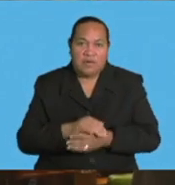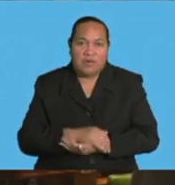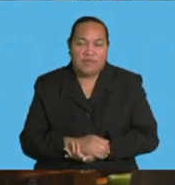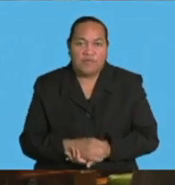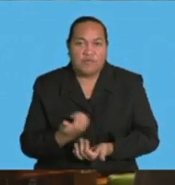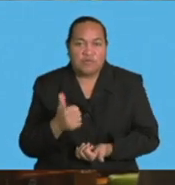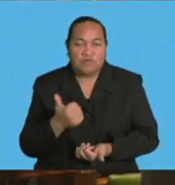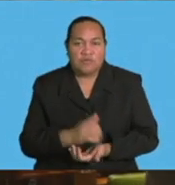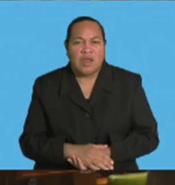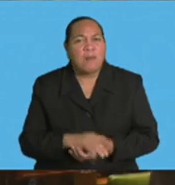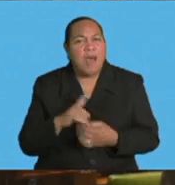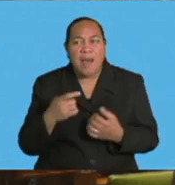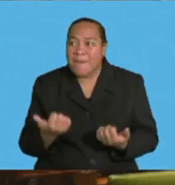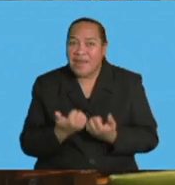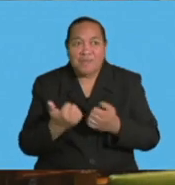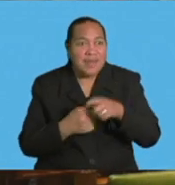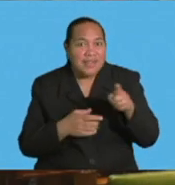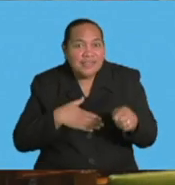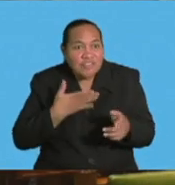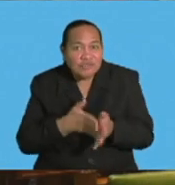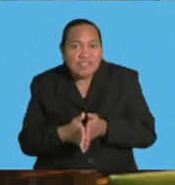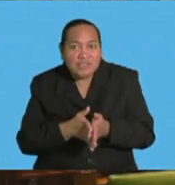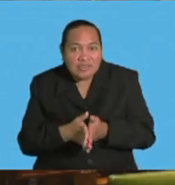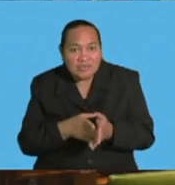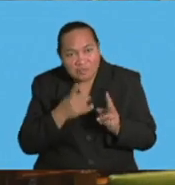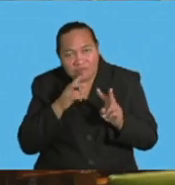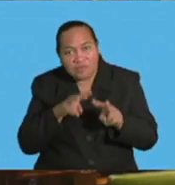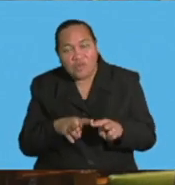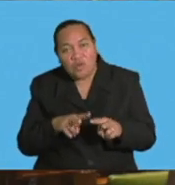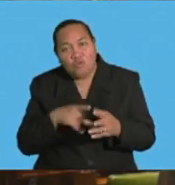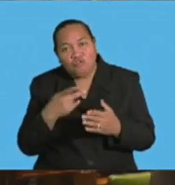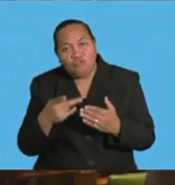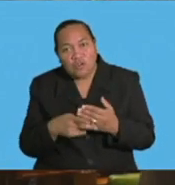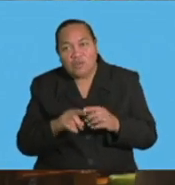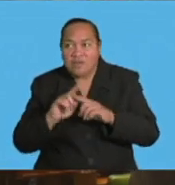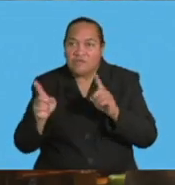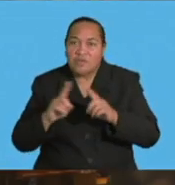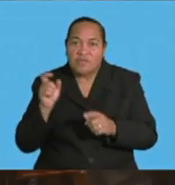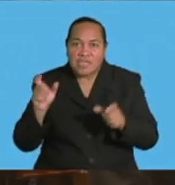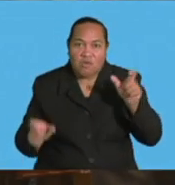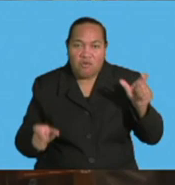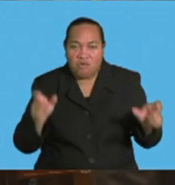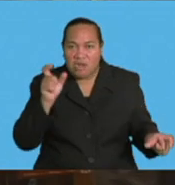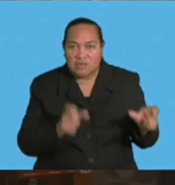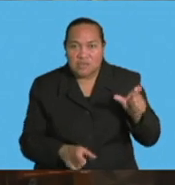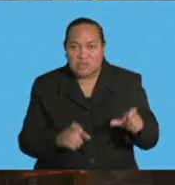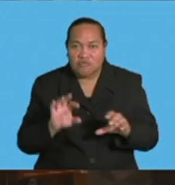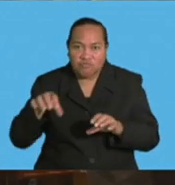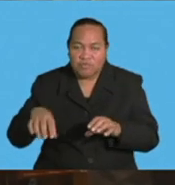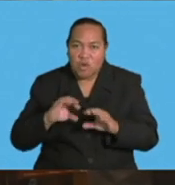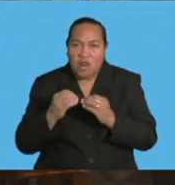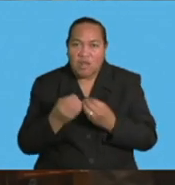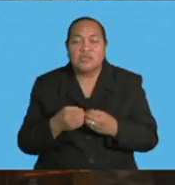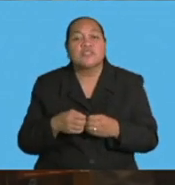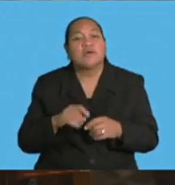But there is a lot of interest now on the project from the various stakeholders. Let me also say, Honourable Speaker,